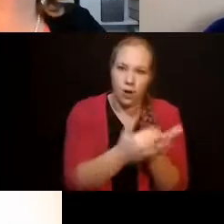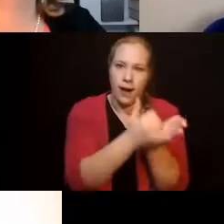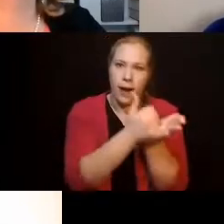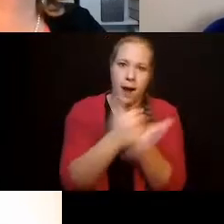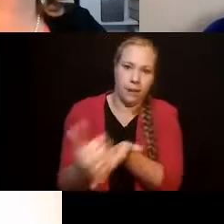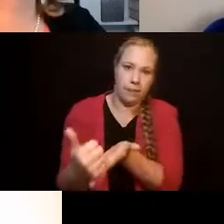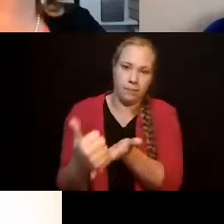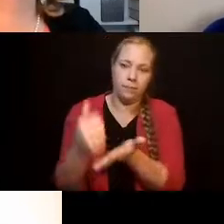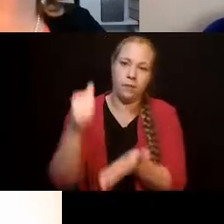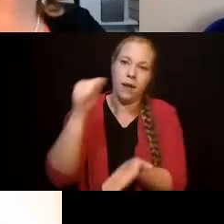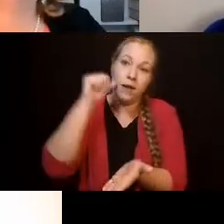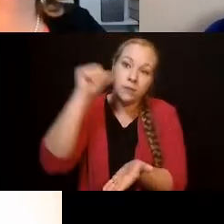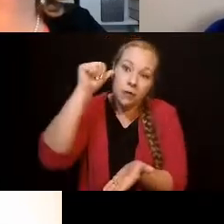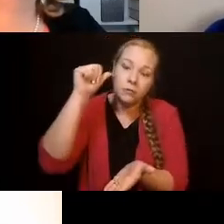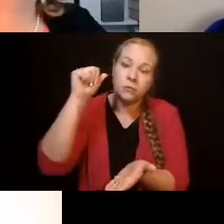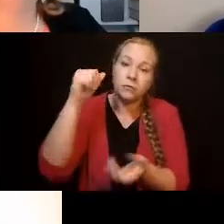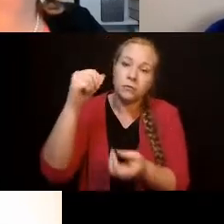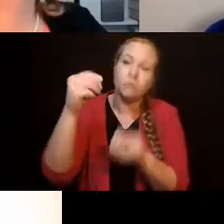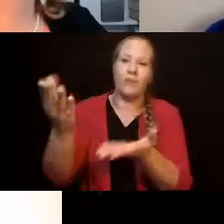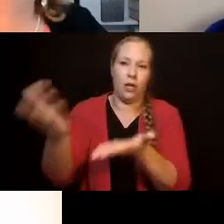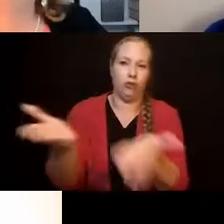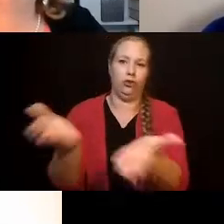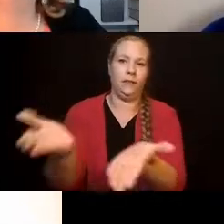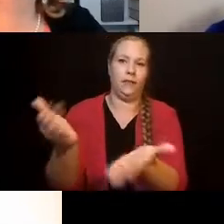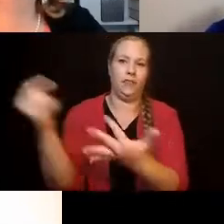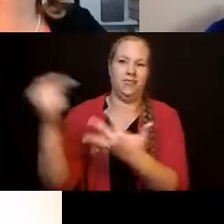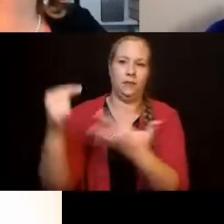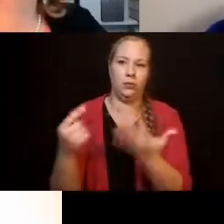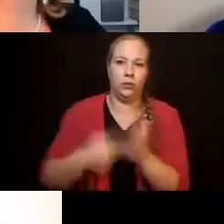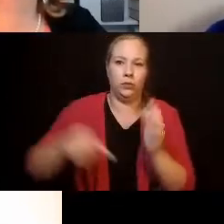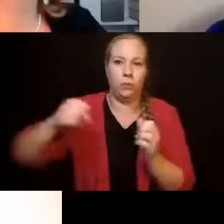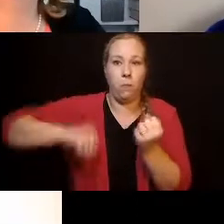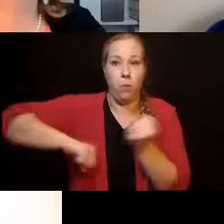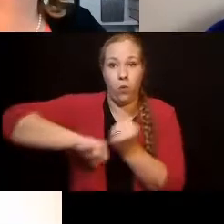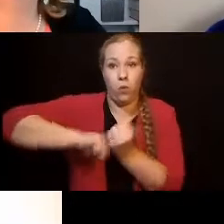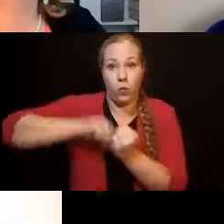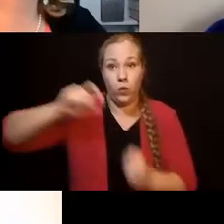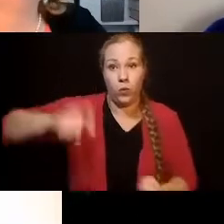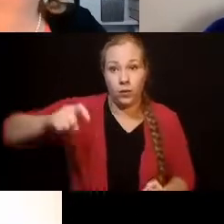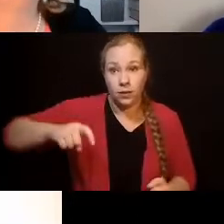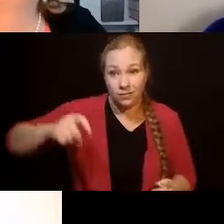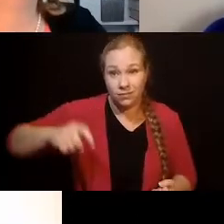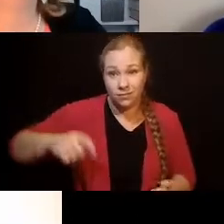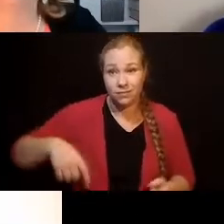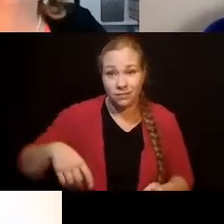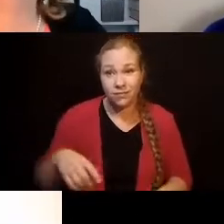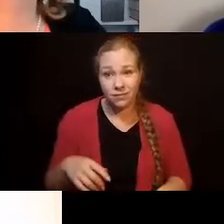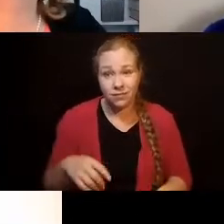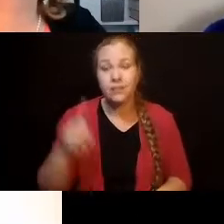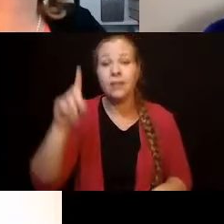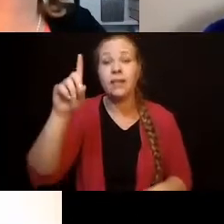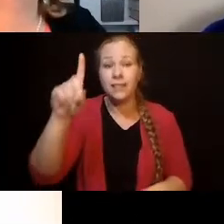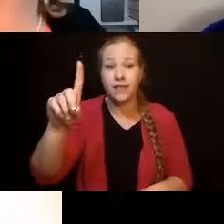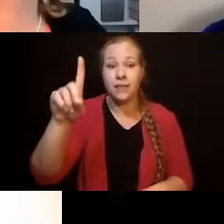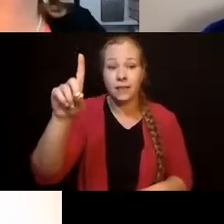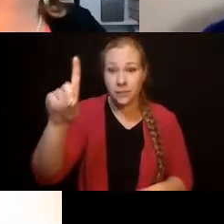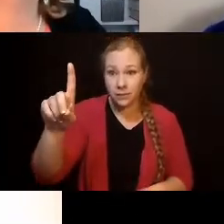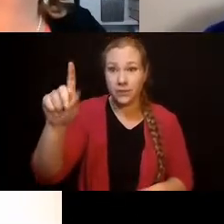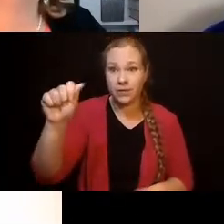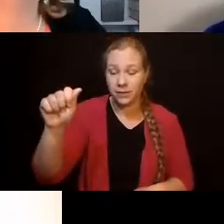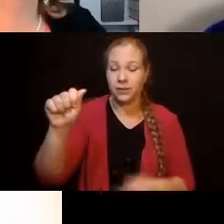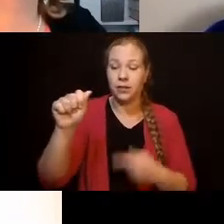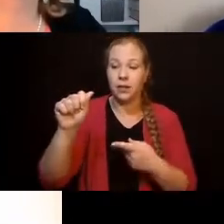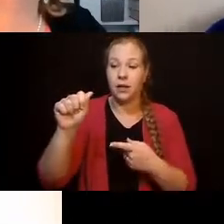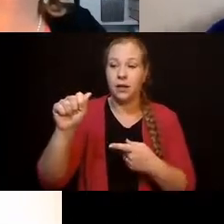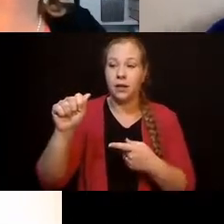those adult services and supports. Developmental Disabilities Administration does not give your son or